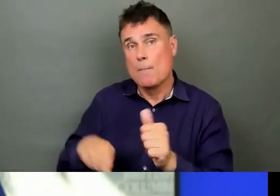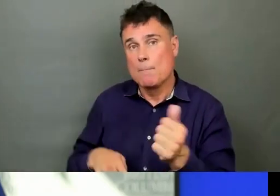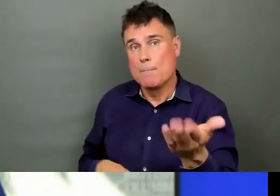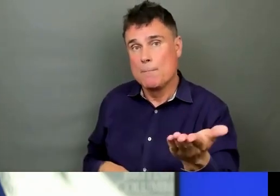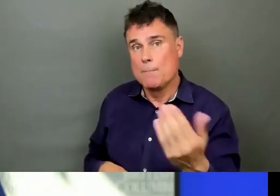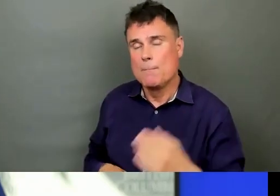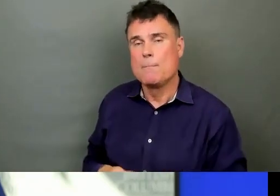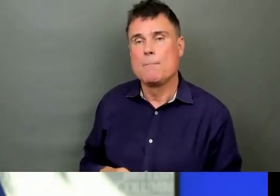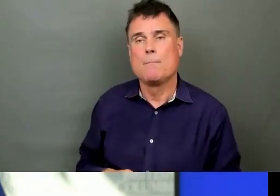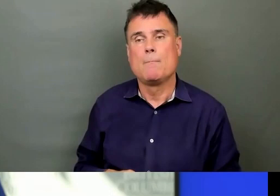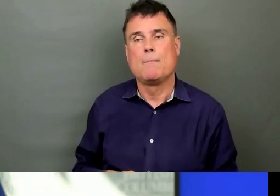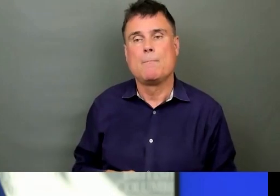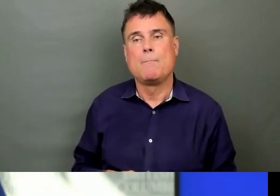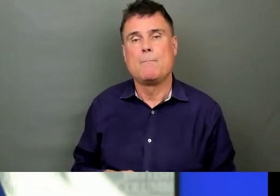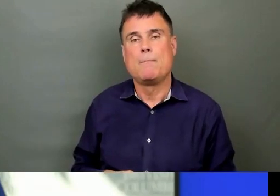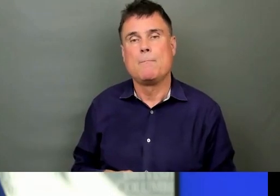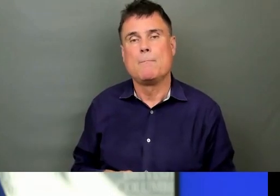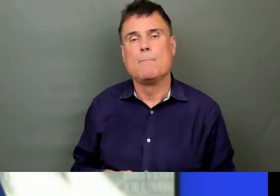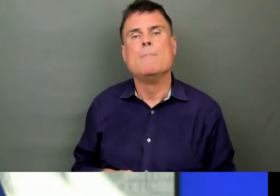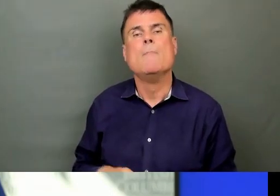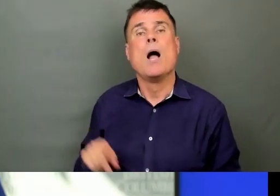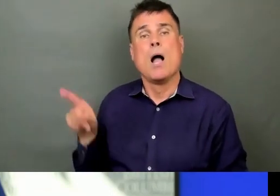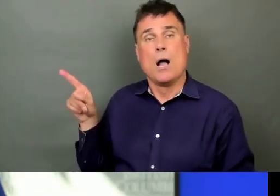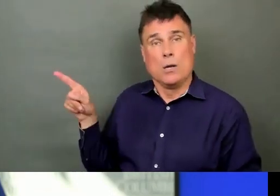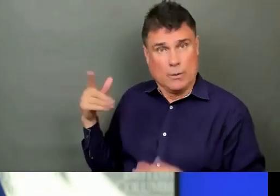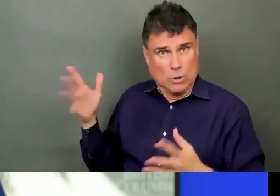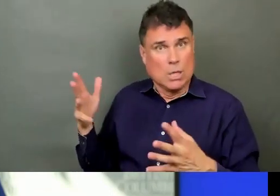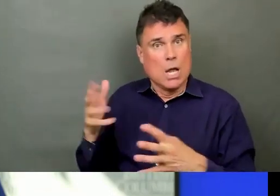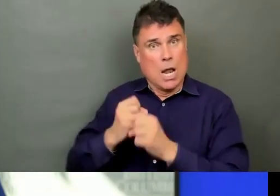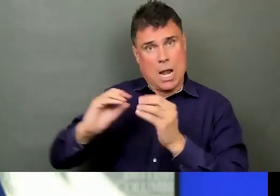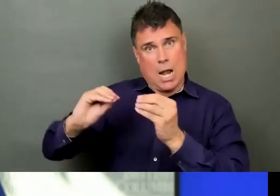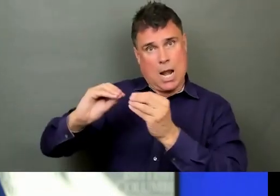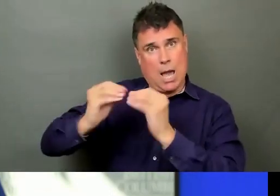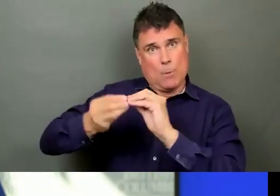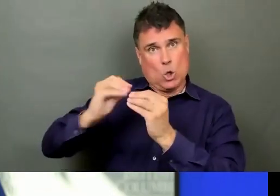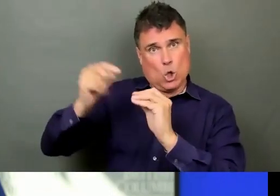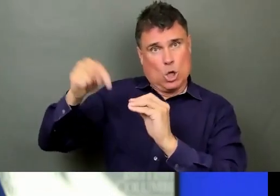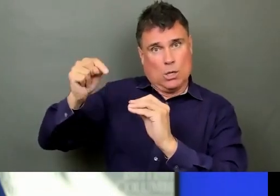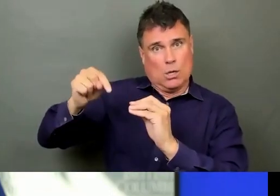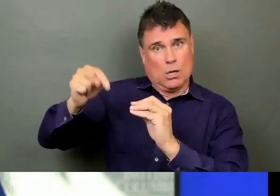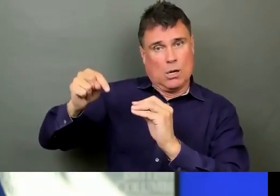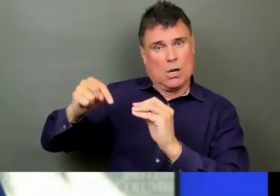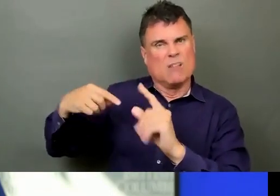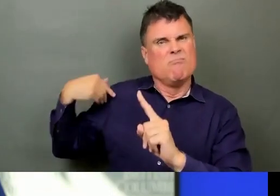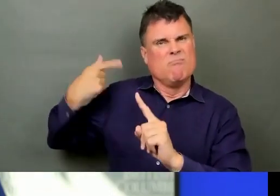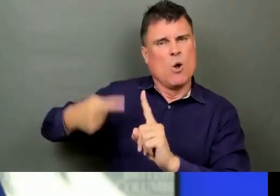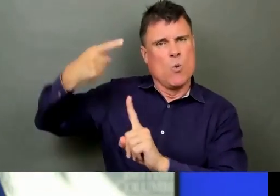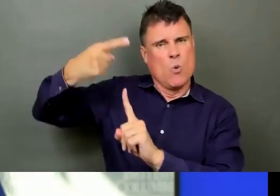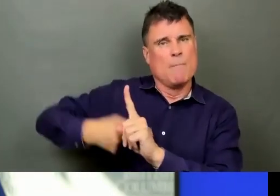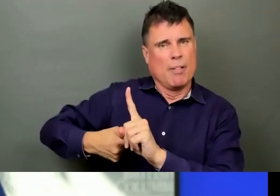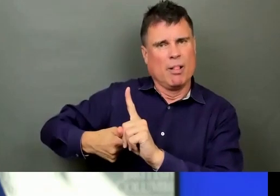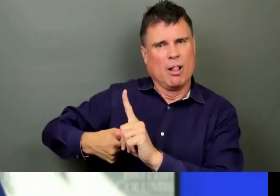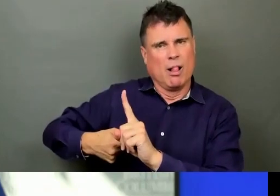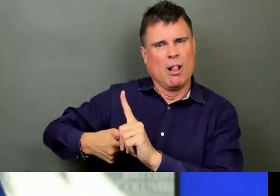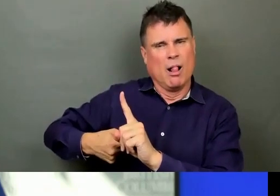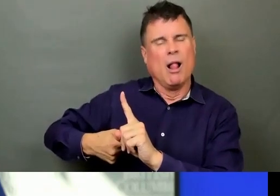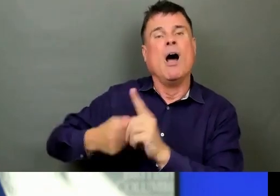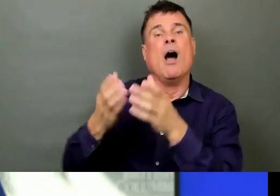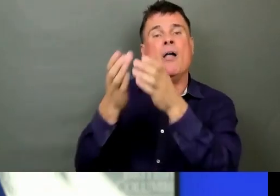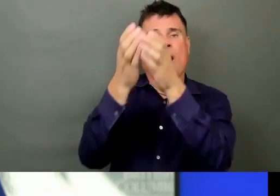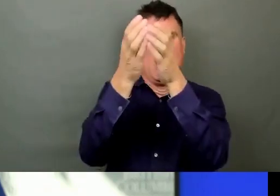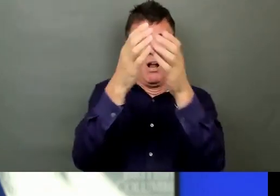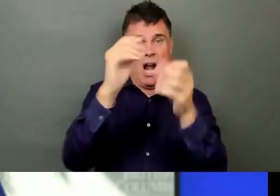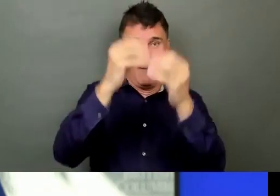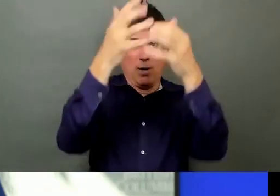the month of June 15th through July 15th. guess I'm just wondering, going forward, is it being considered or might it be